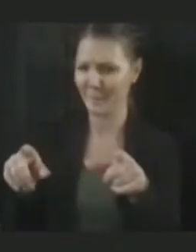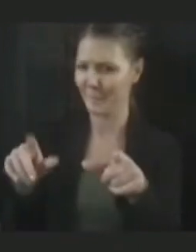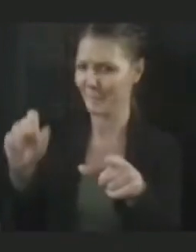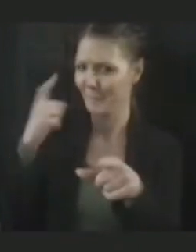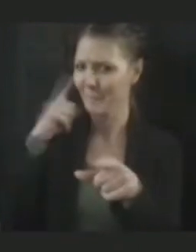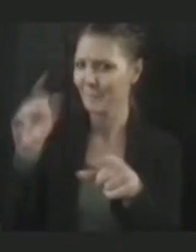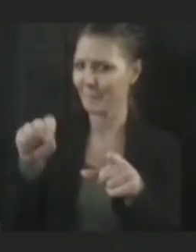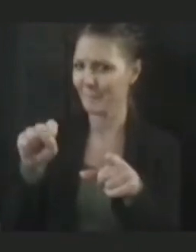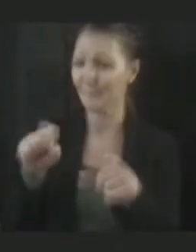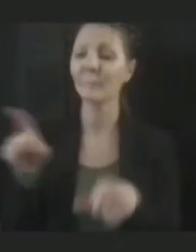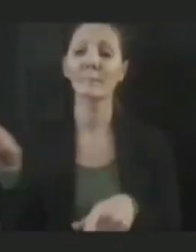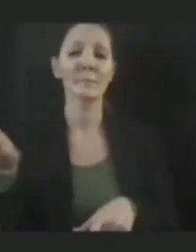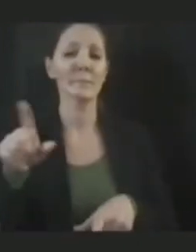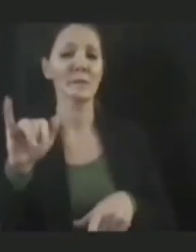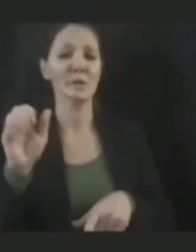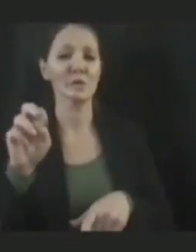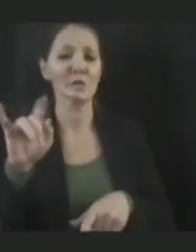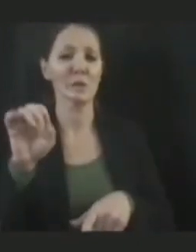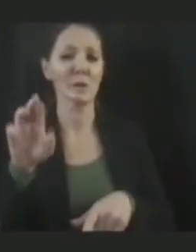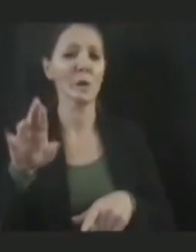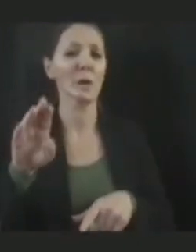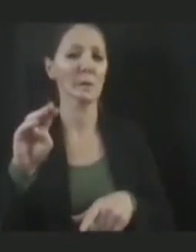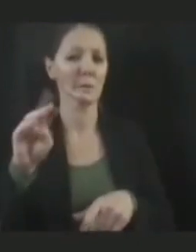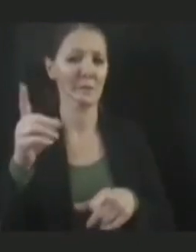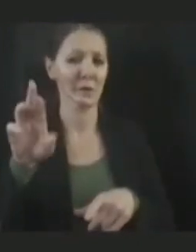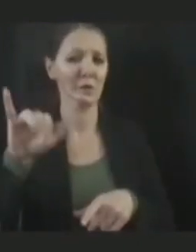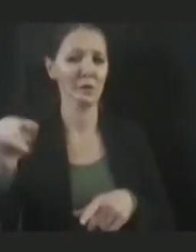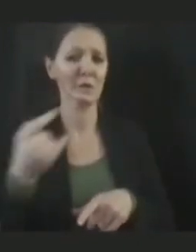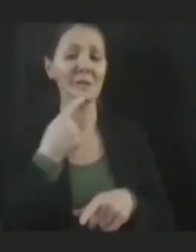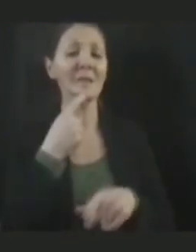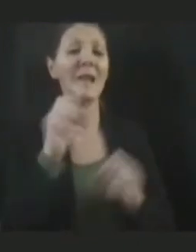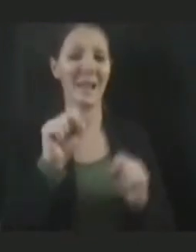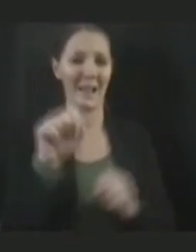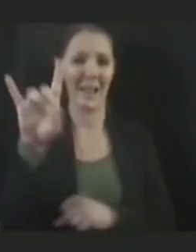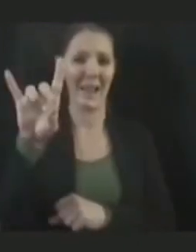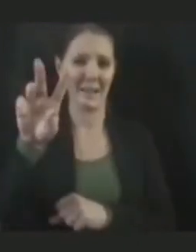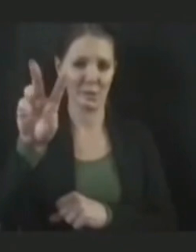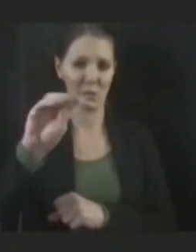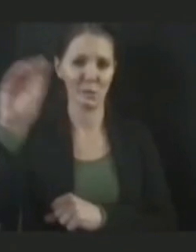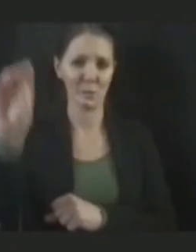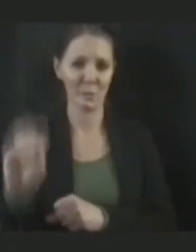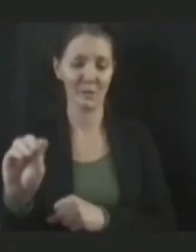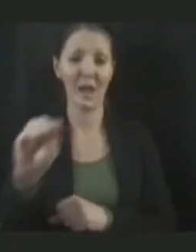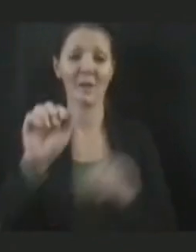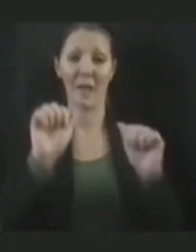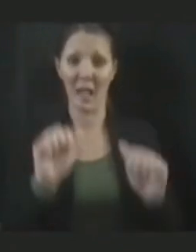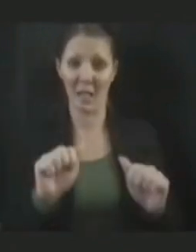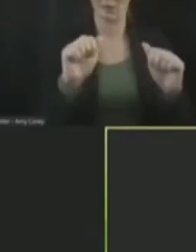Yeah, 82% of eligible residents have been boosted in nursing homes.